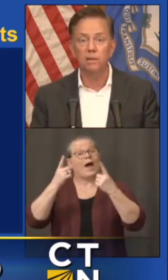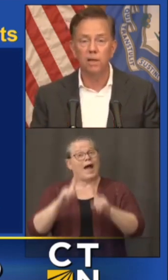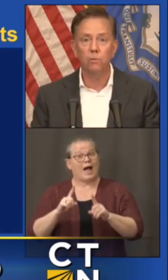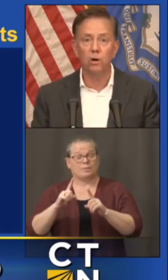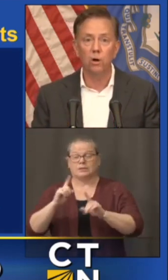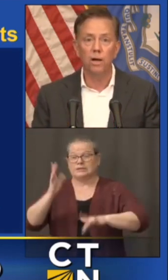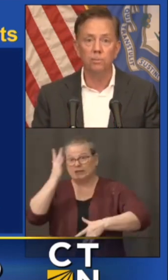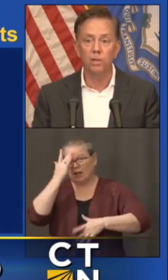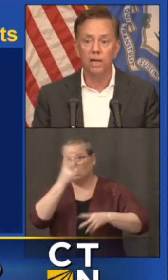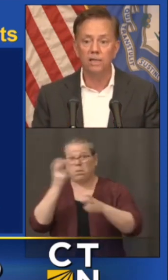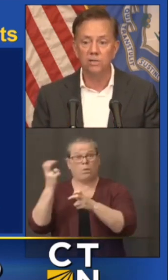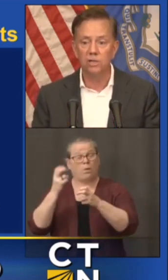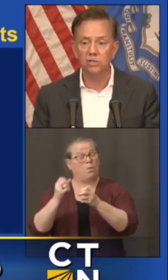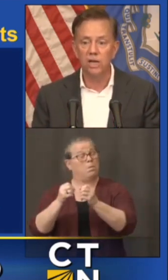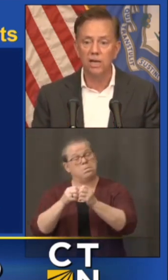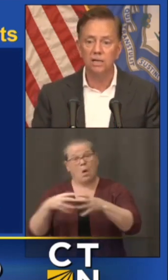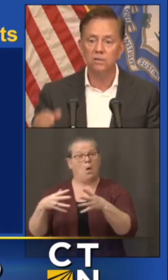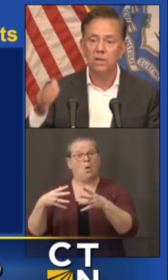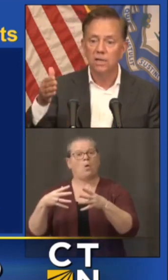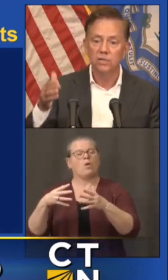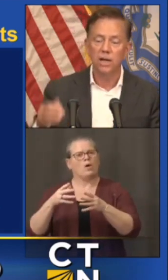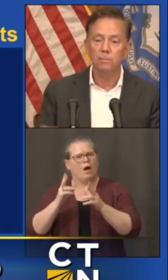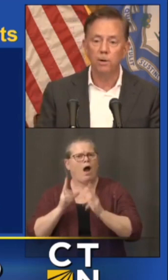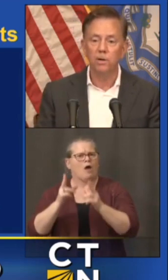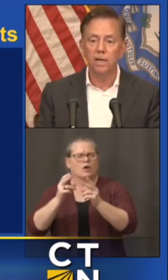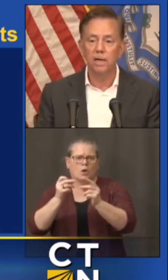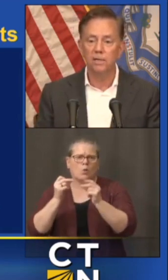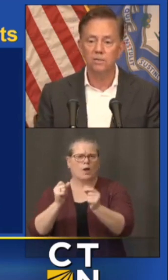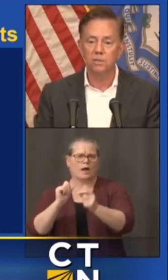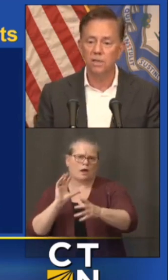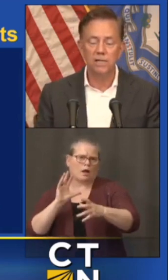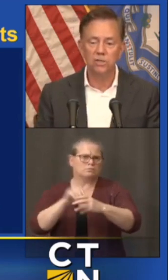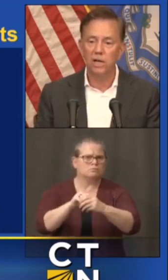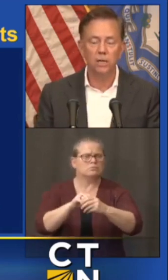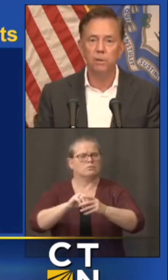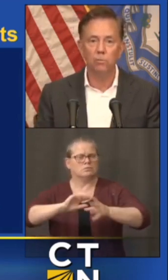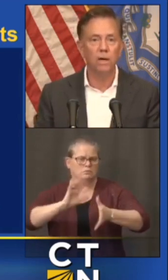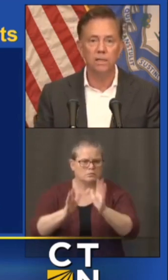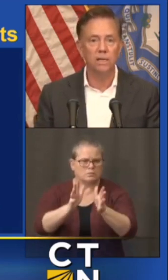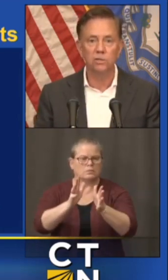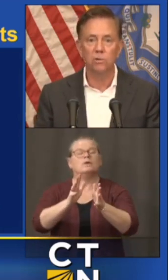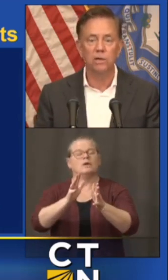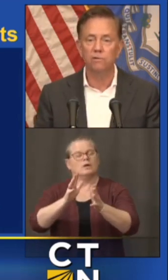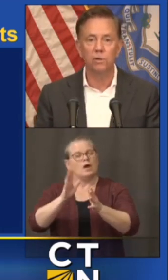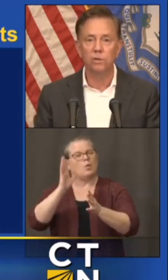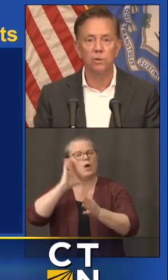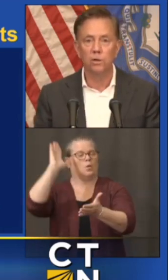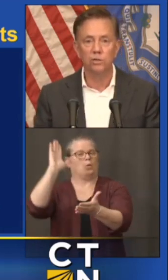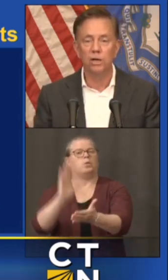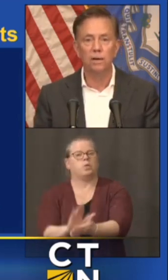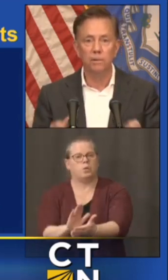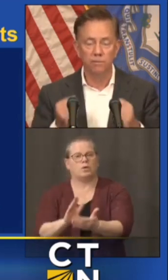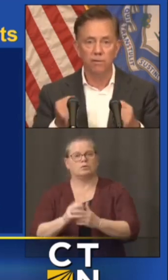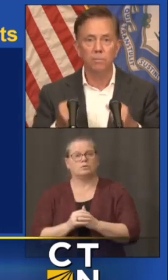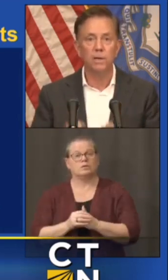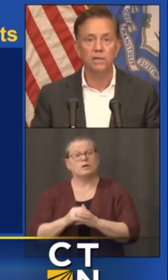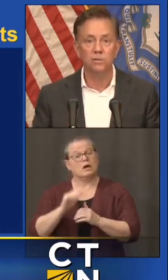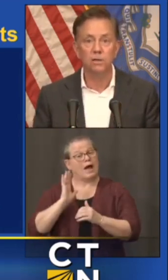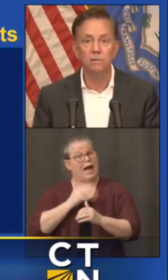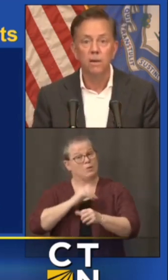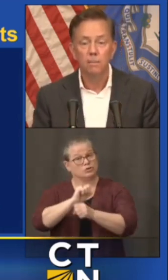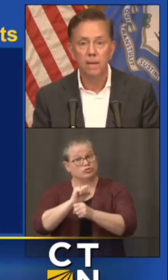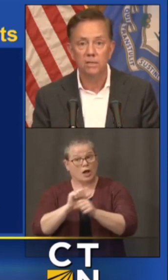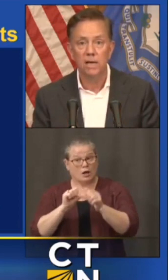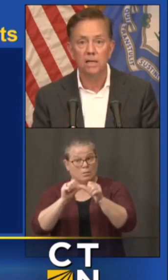time I think we are able to get this contained Danbury again is that's not going to be red next week if we're doing our job and if everybody